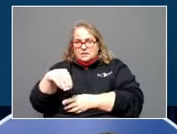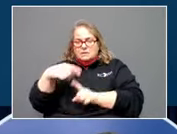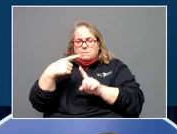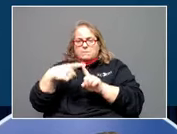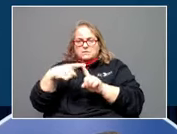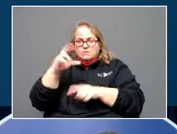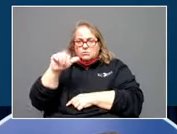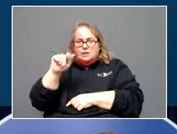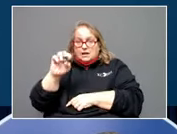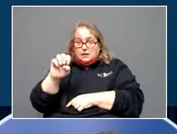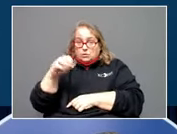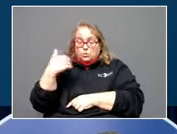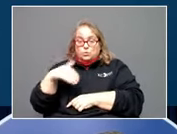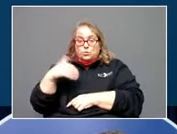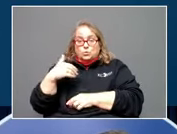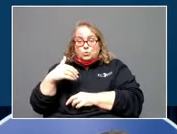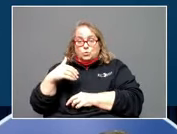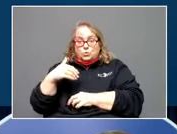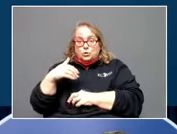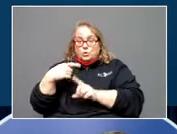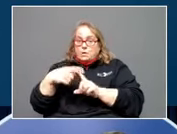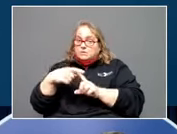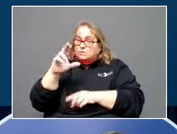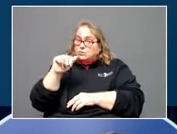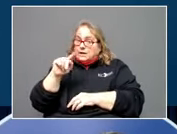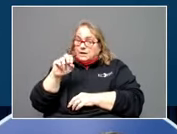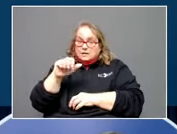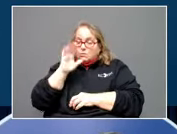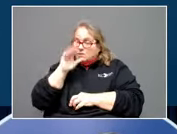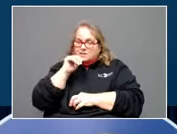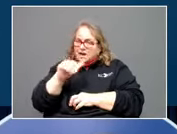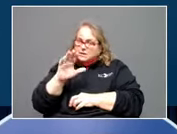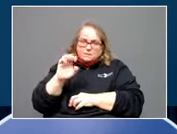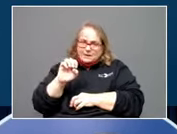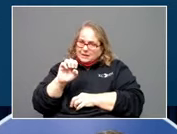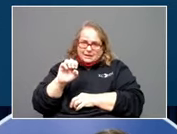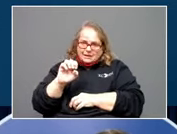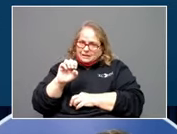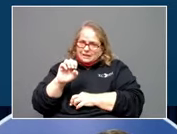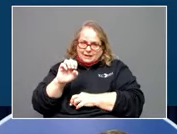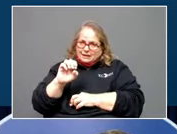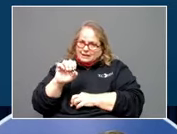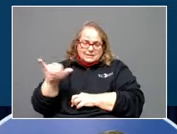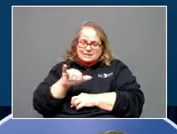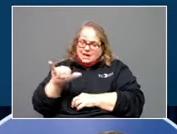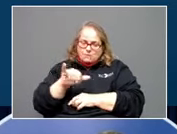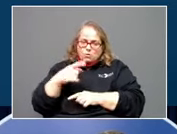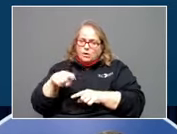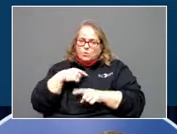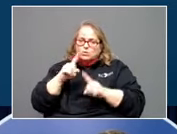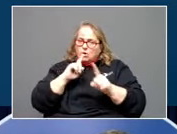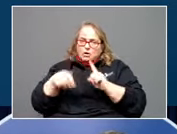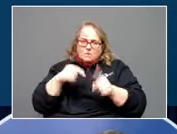So, again, positivity rate isn't going to be the same when we're talking about this